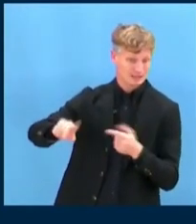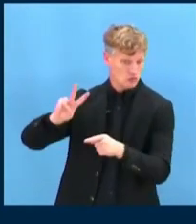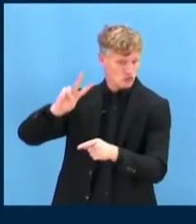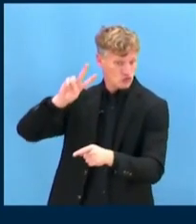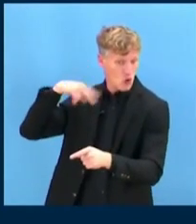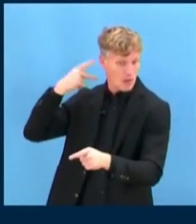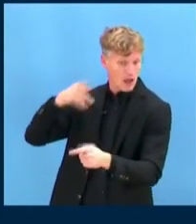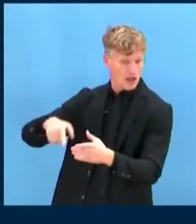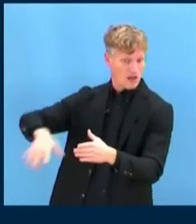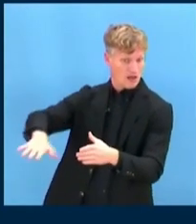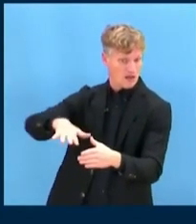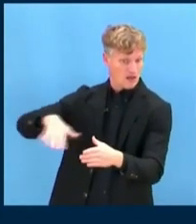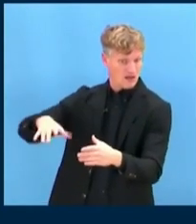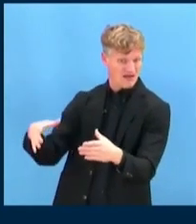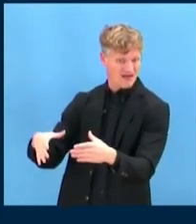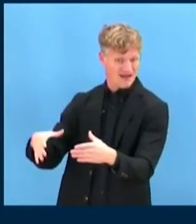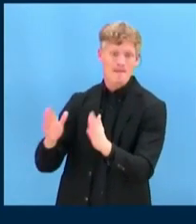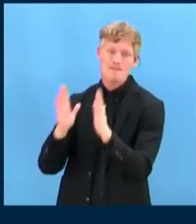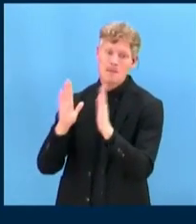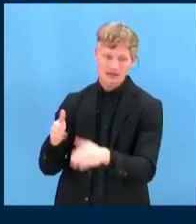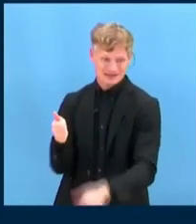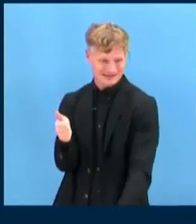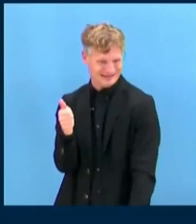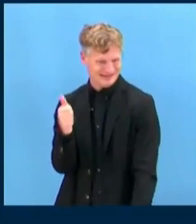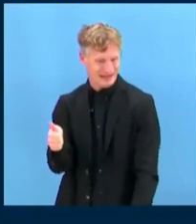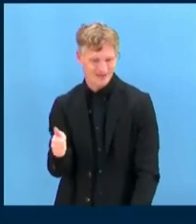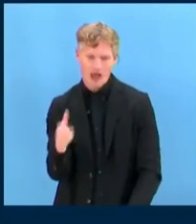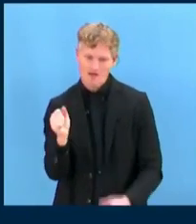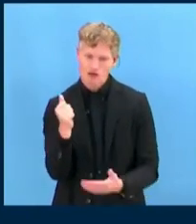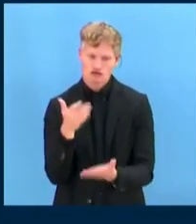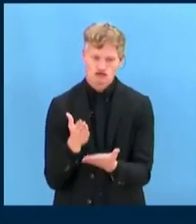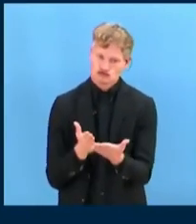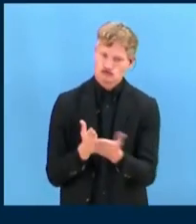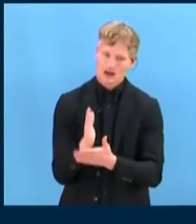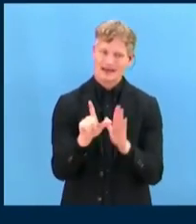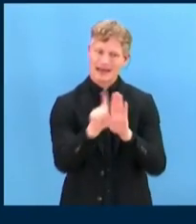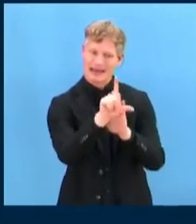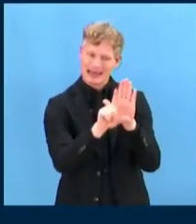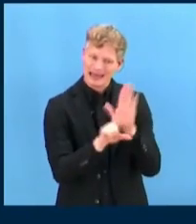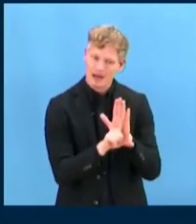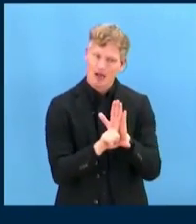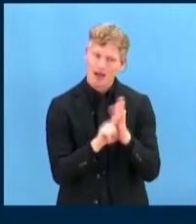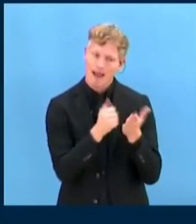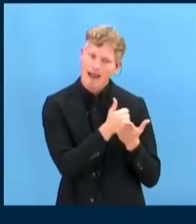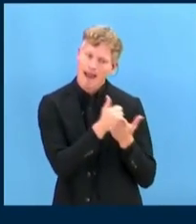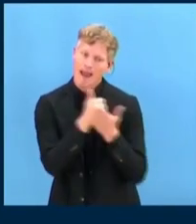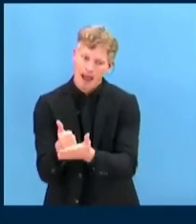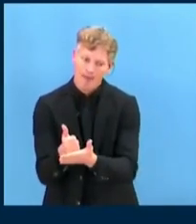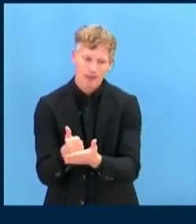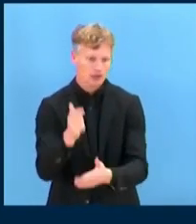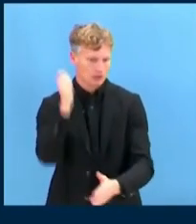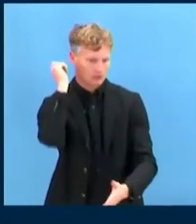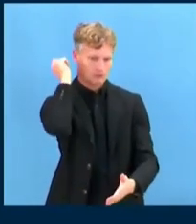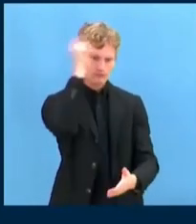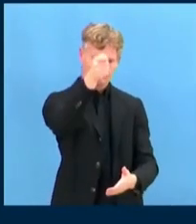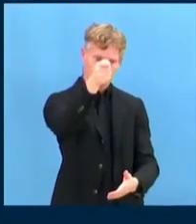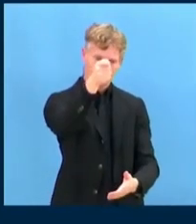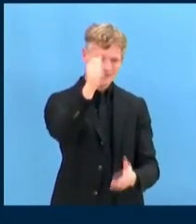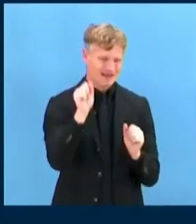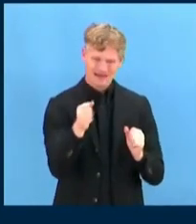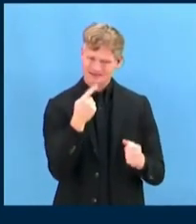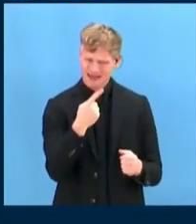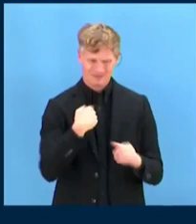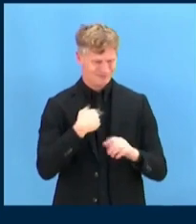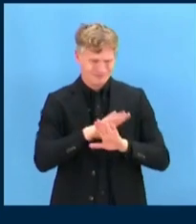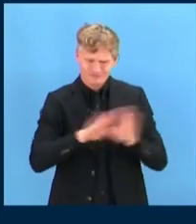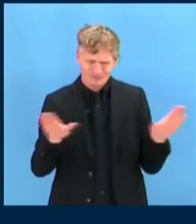get the right to legal remedy and adequate compensation for the wrongful acts inflicted on them. And